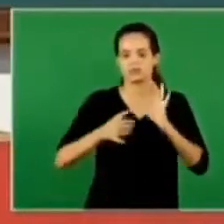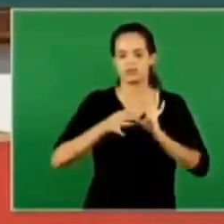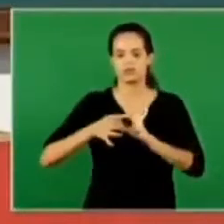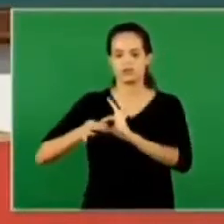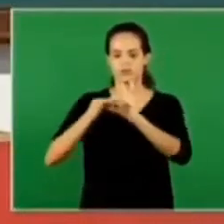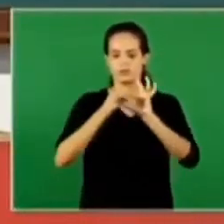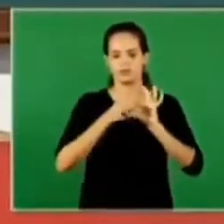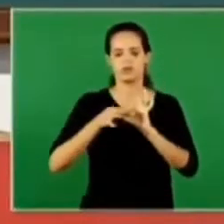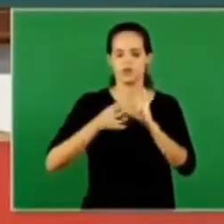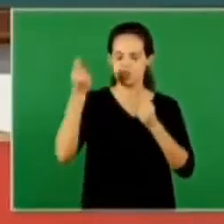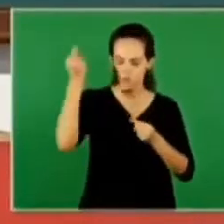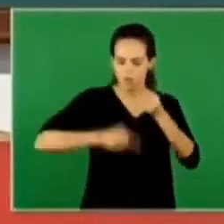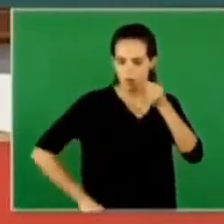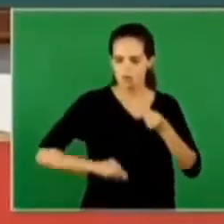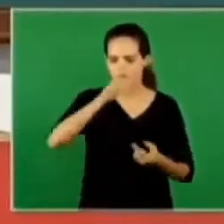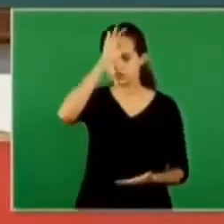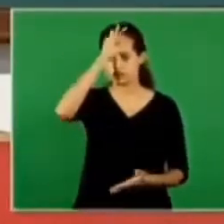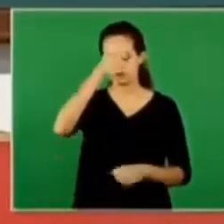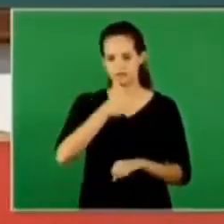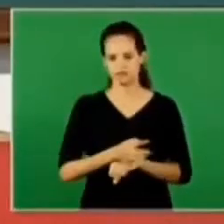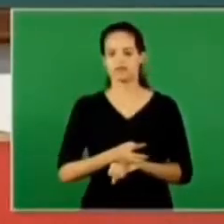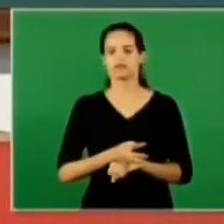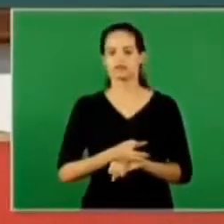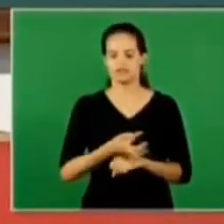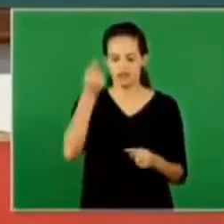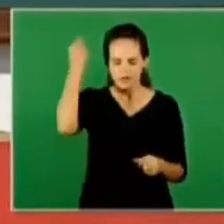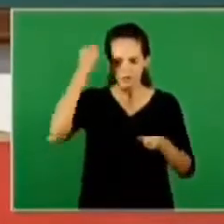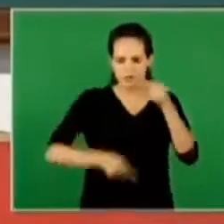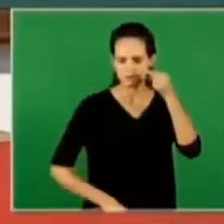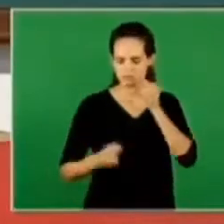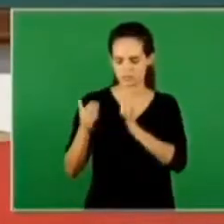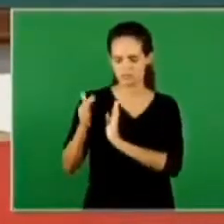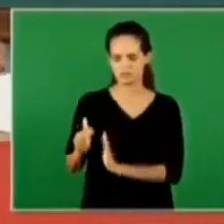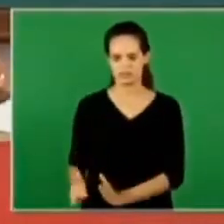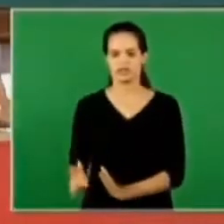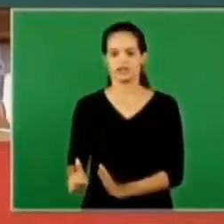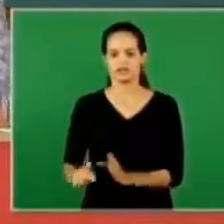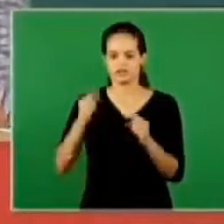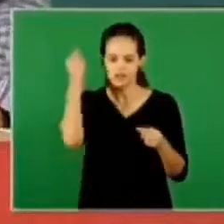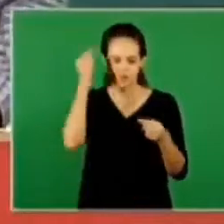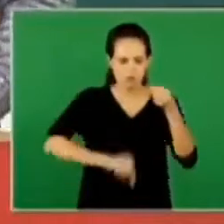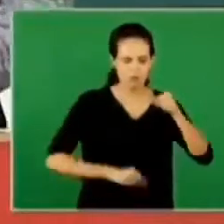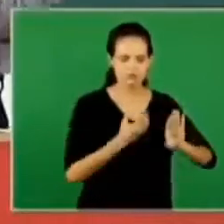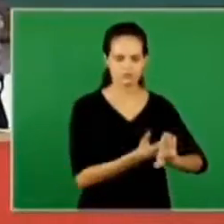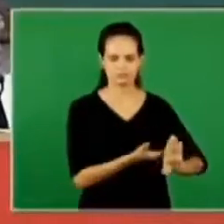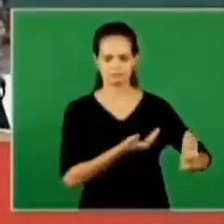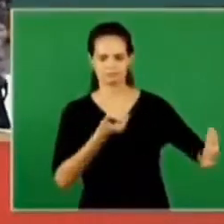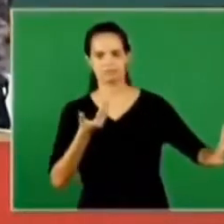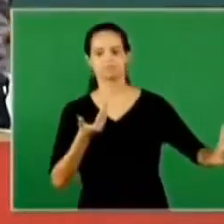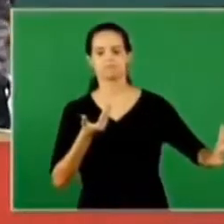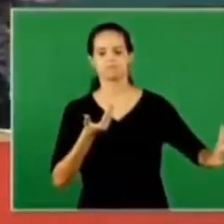conspires against faith conspires against faithfulness conspires against holiness